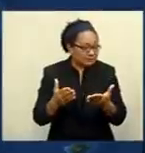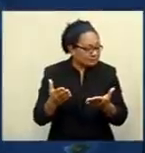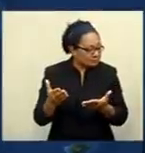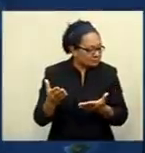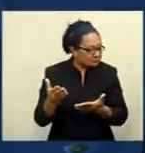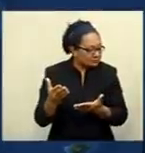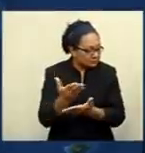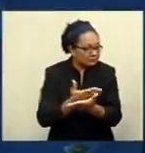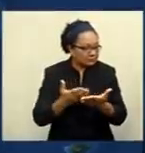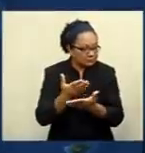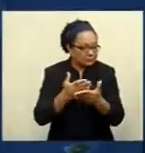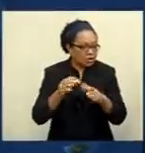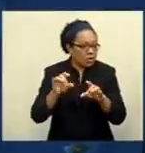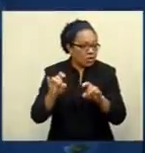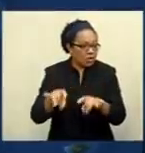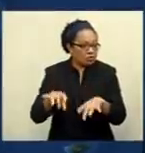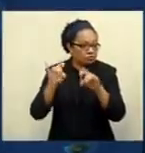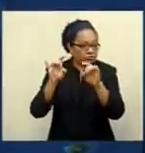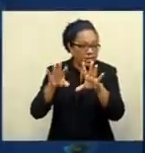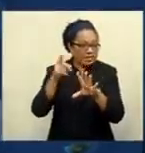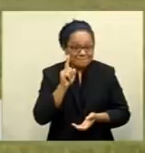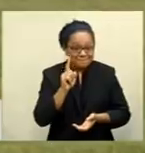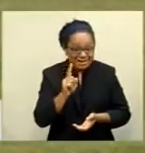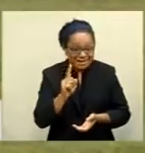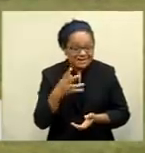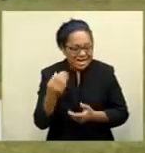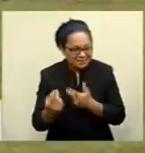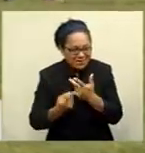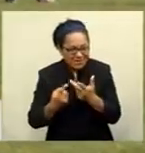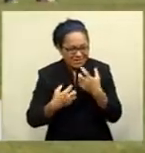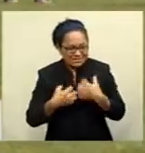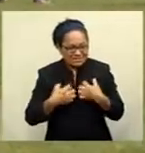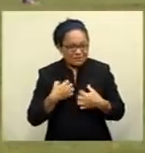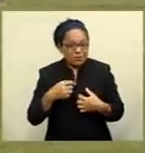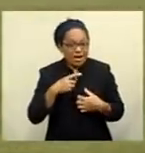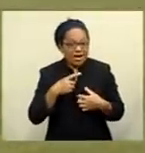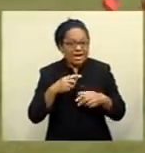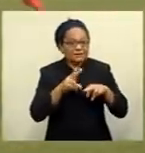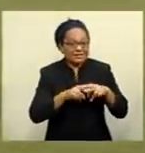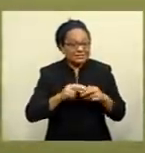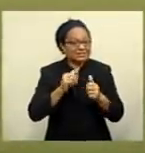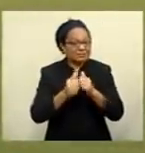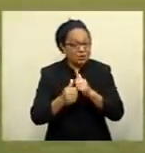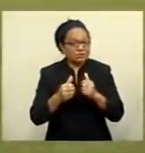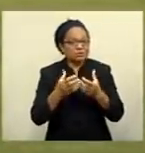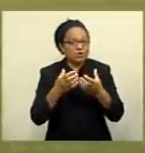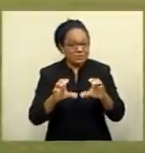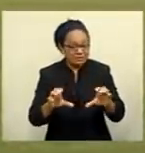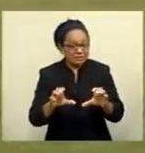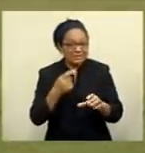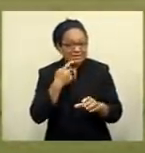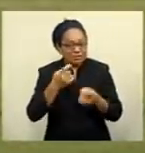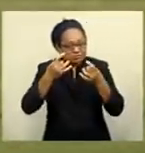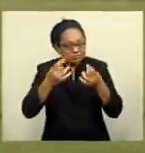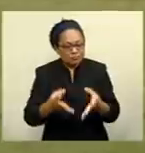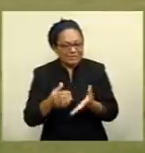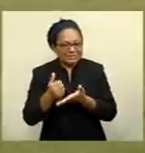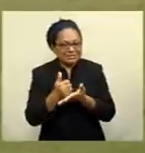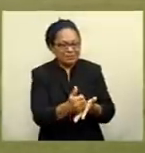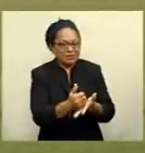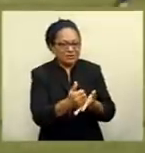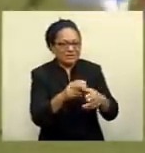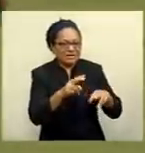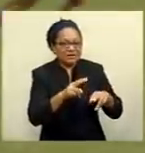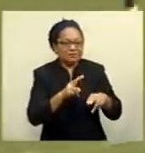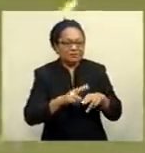the Australian Rugby Union to include us. As the Fiji Sports Commission is ready to assist the Fijiana 15s in hosting a